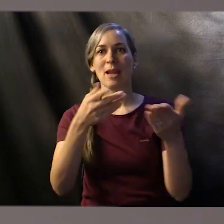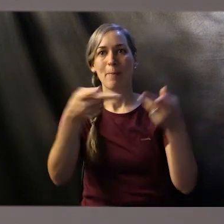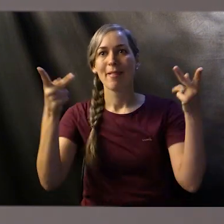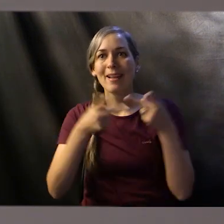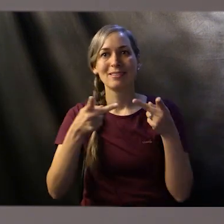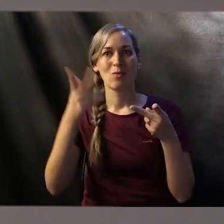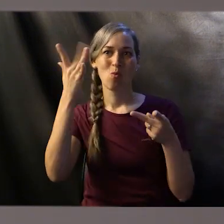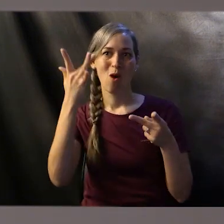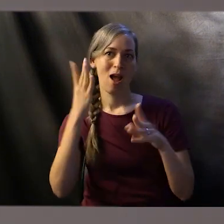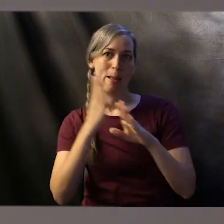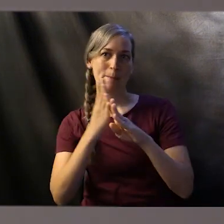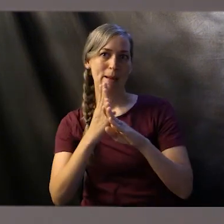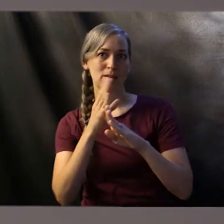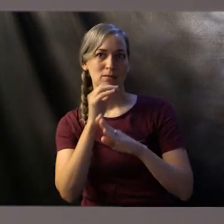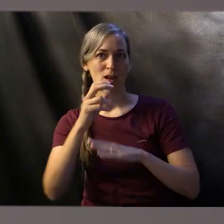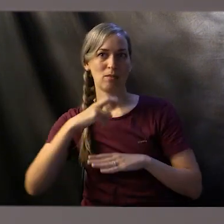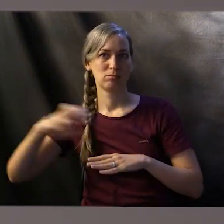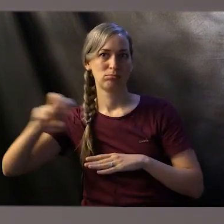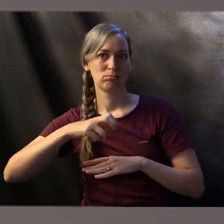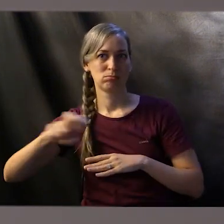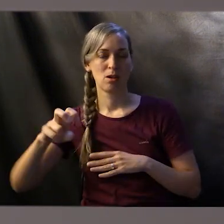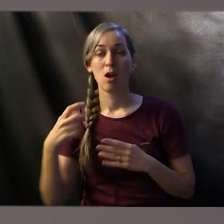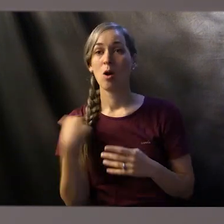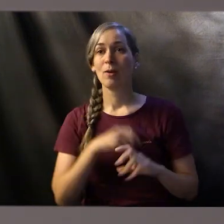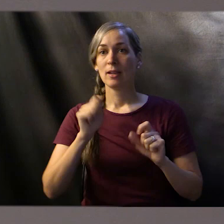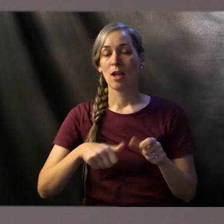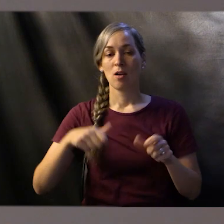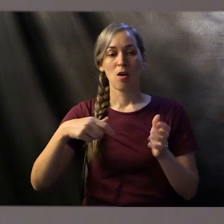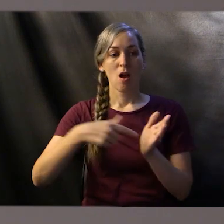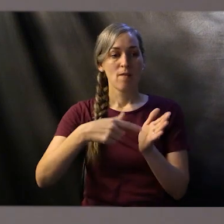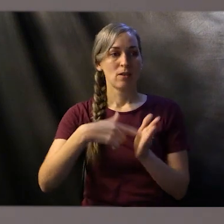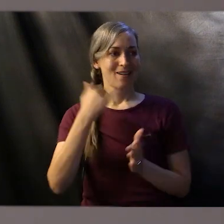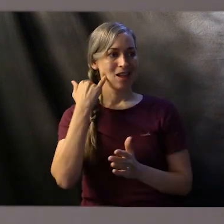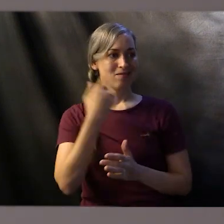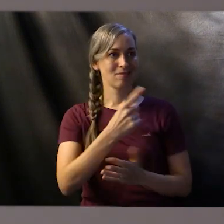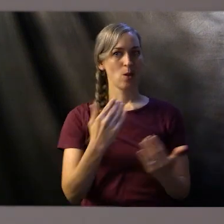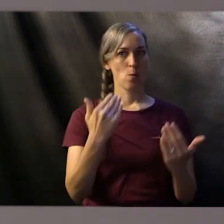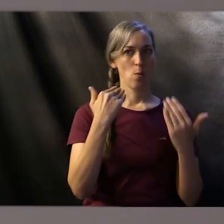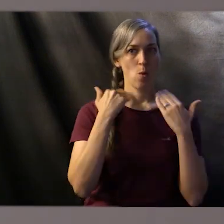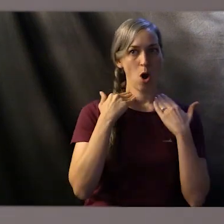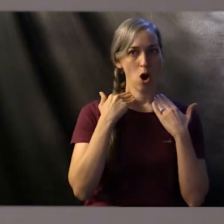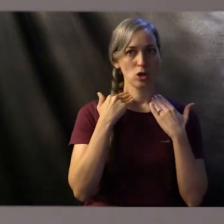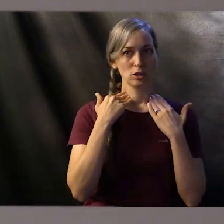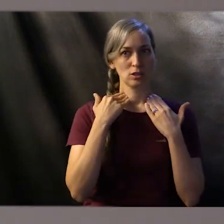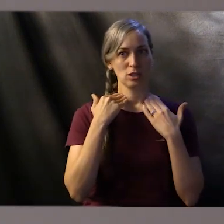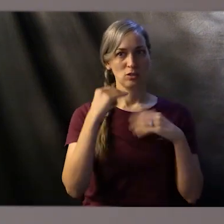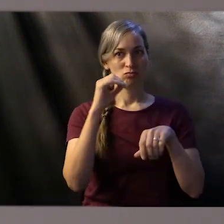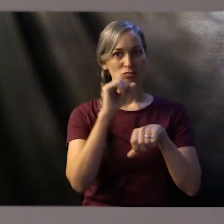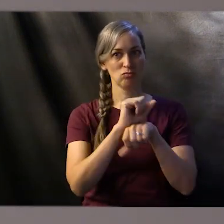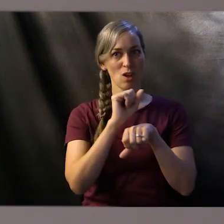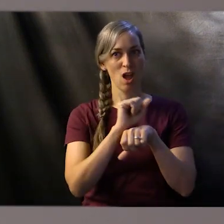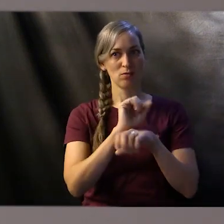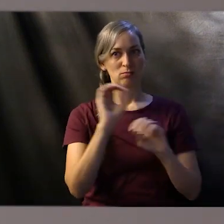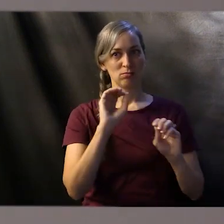We can offer to pay for things for people who have not been able to keep their job at this time. There are all kinds